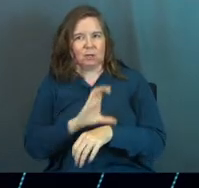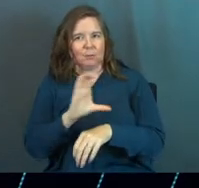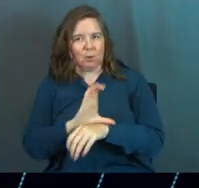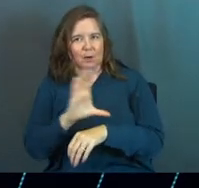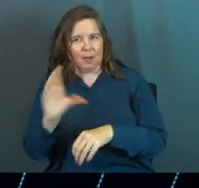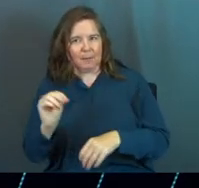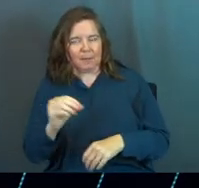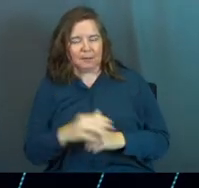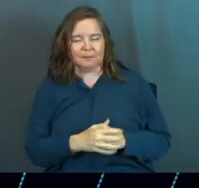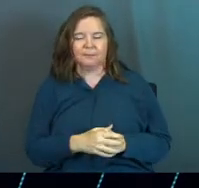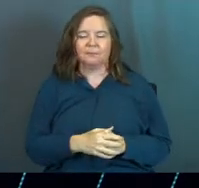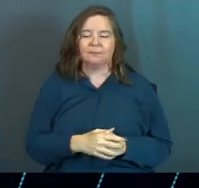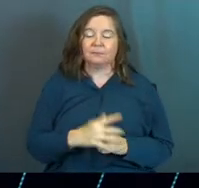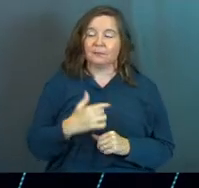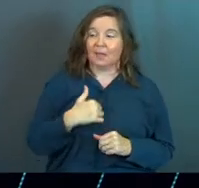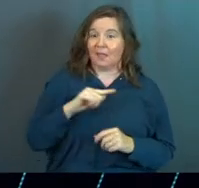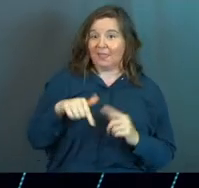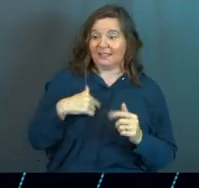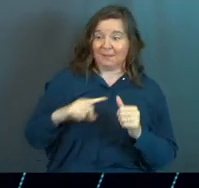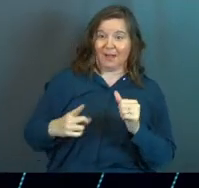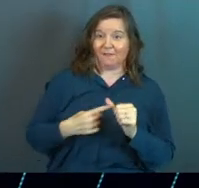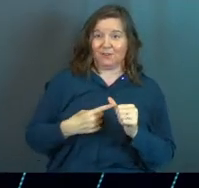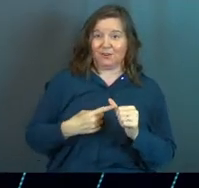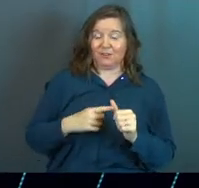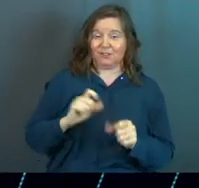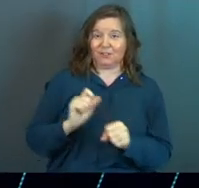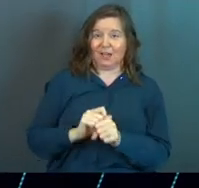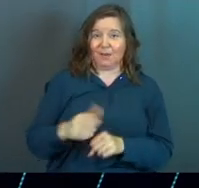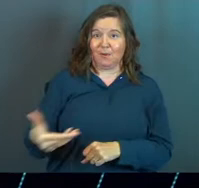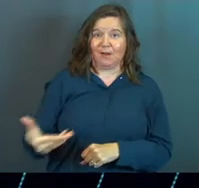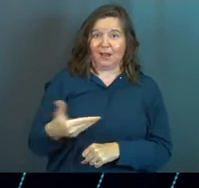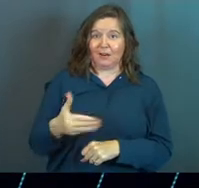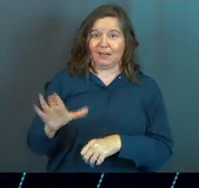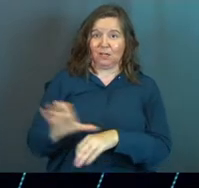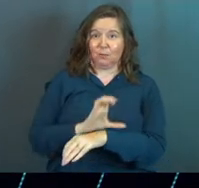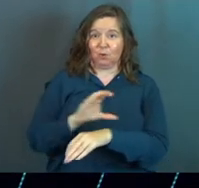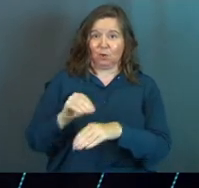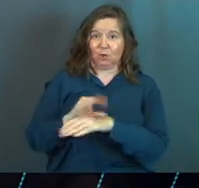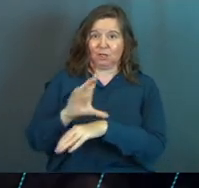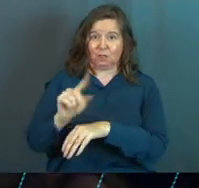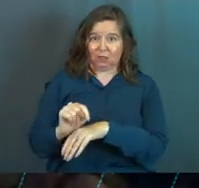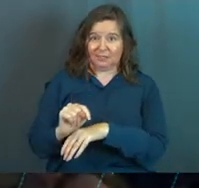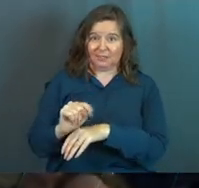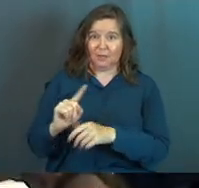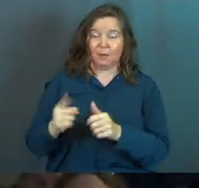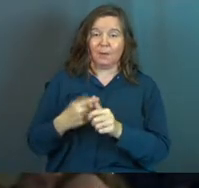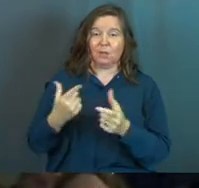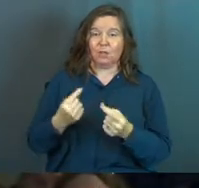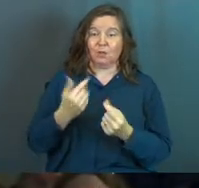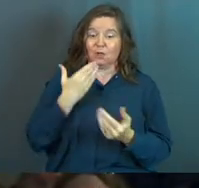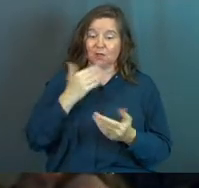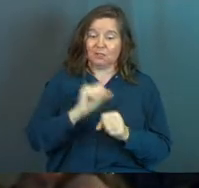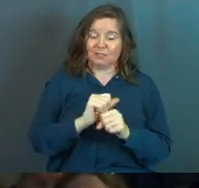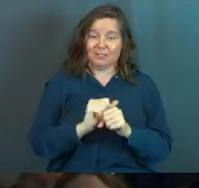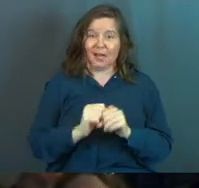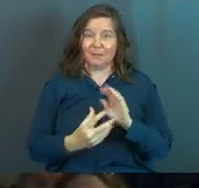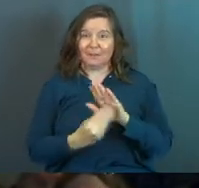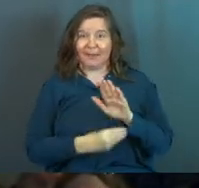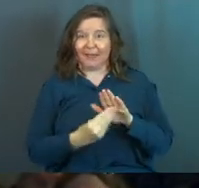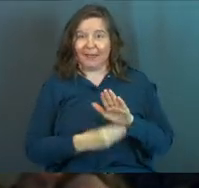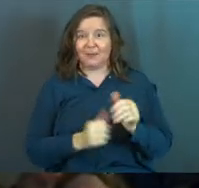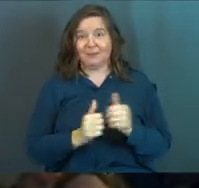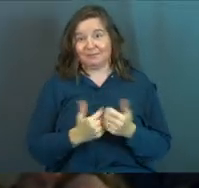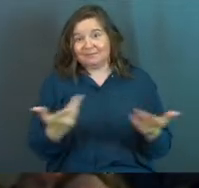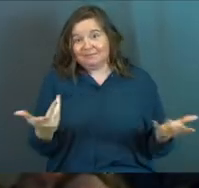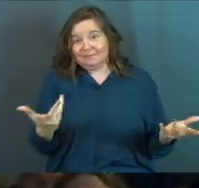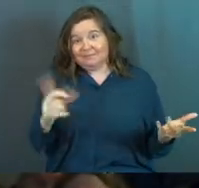consulting company that I work for, and that's how I got my very first job in computer consulting was by doing a good job at Kinko's